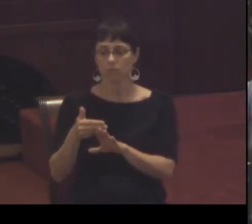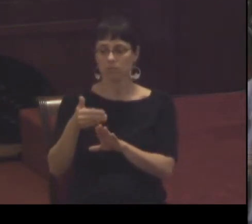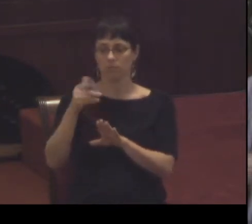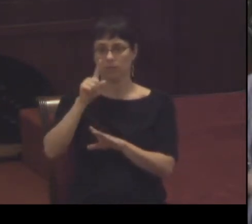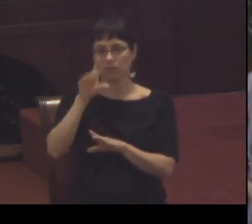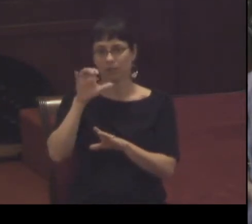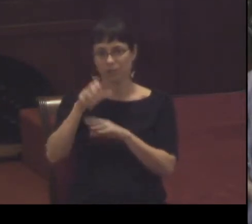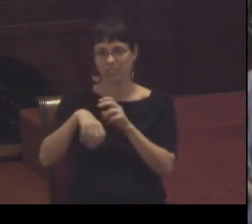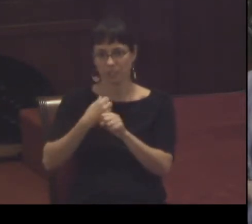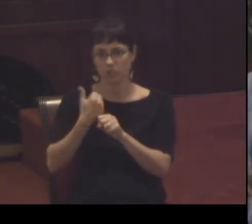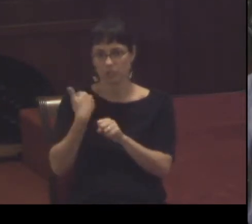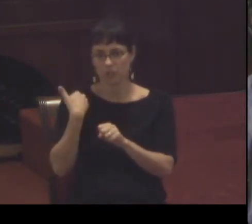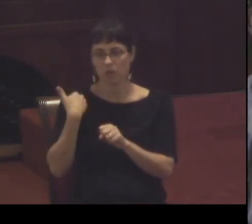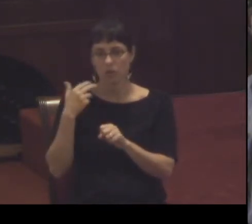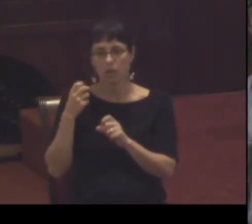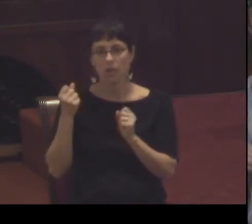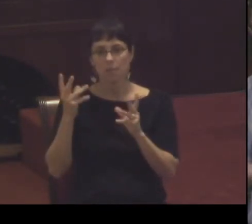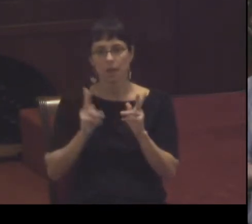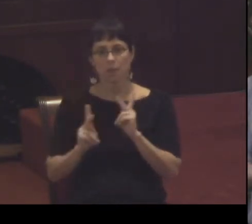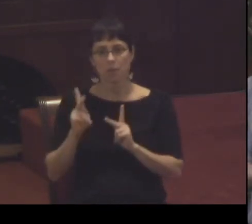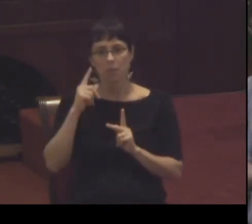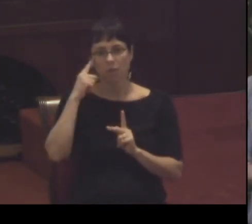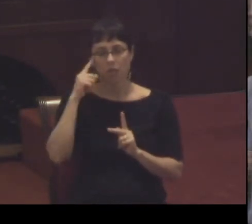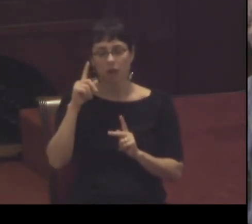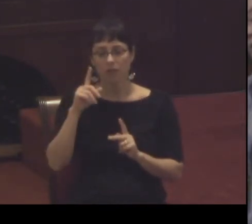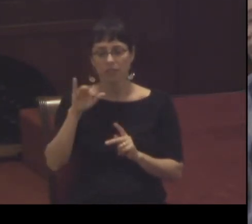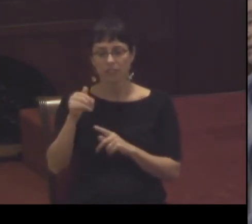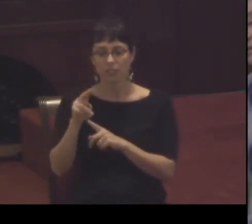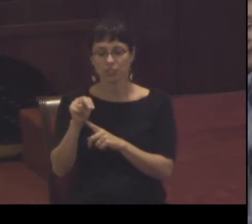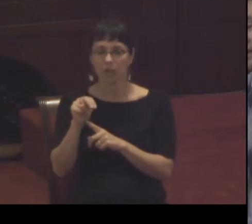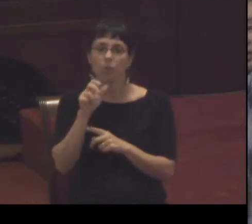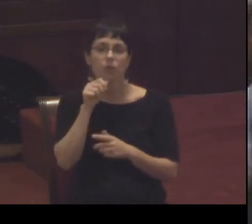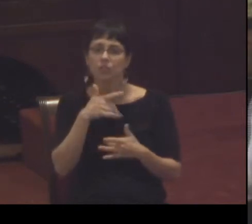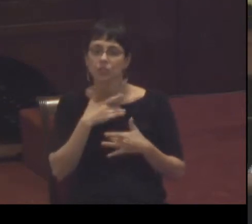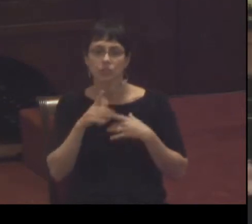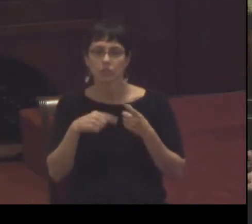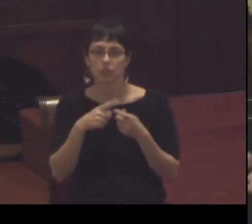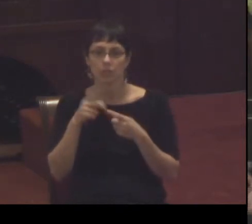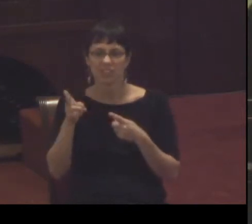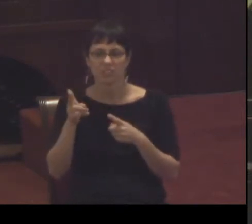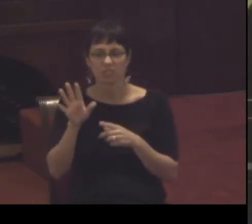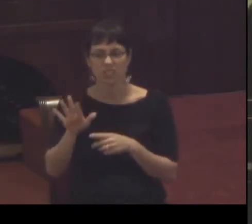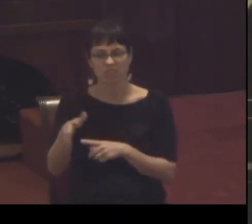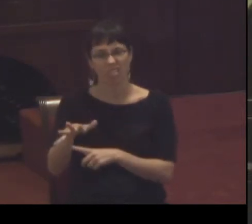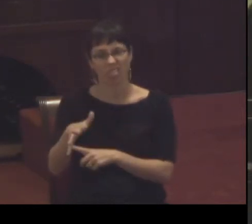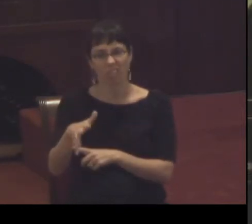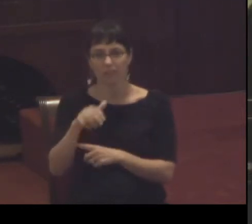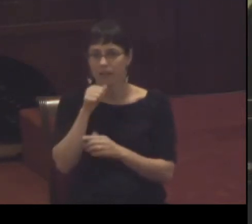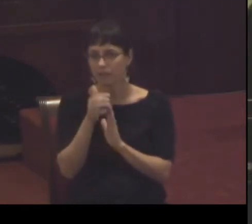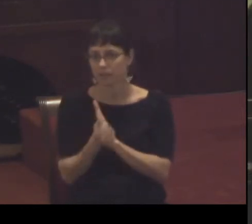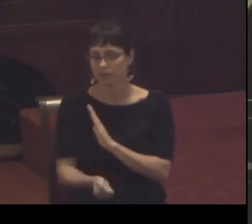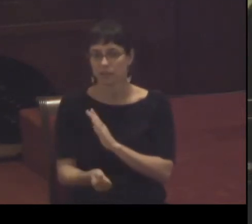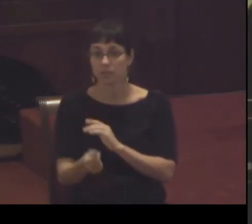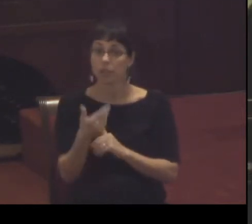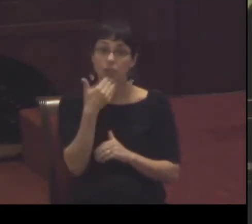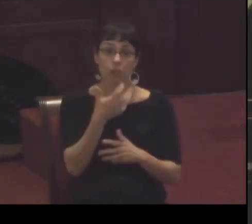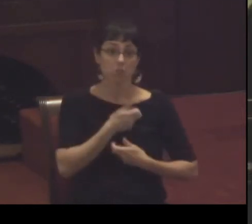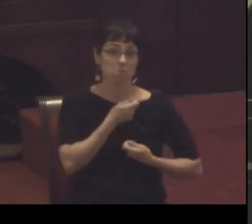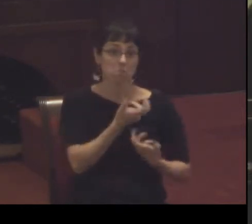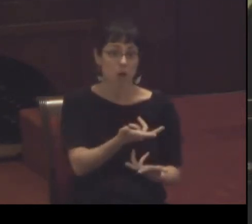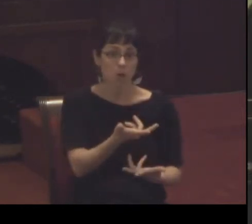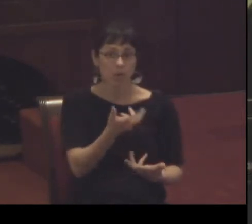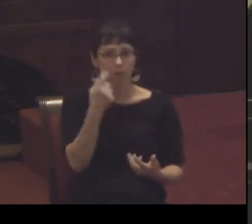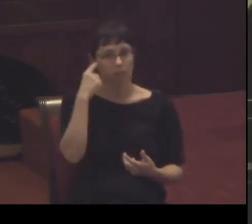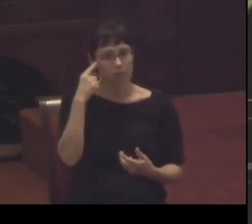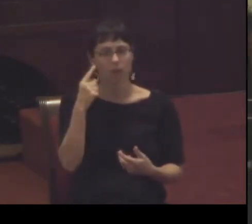beginning to the gospel really wasn't concerned about history that in fact he wasn't a very good historian he was a really good poet a